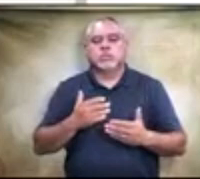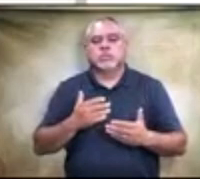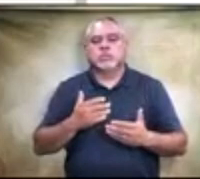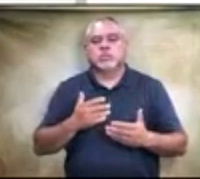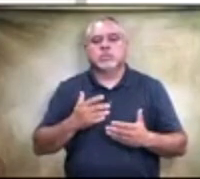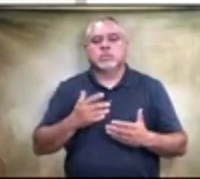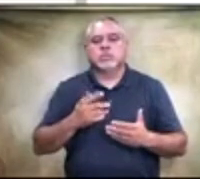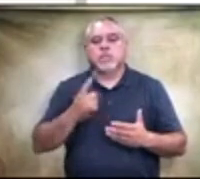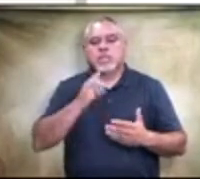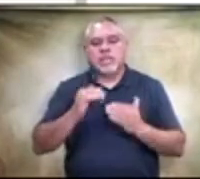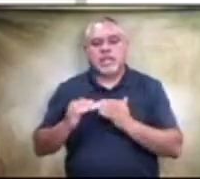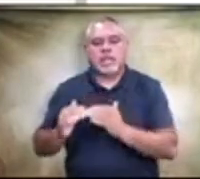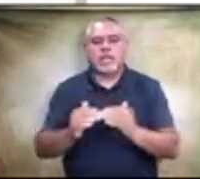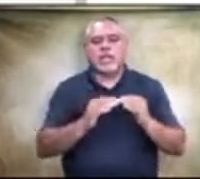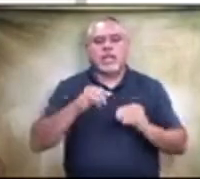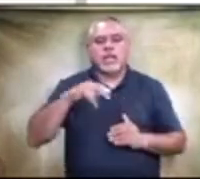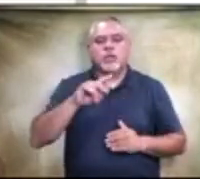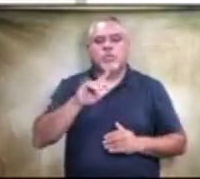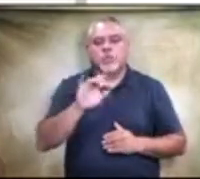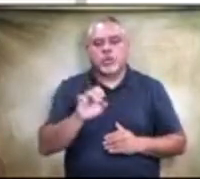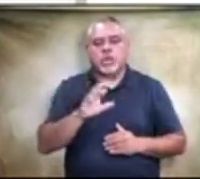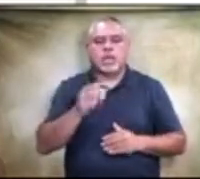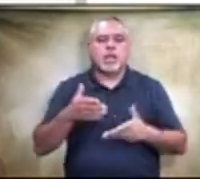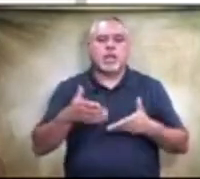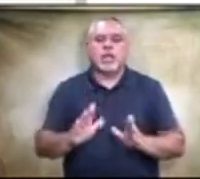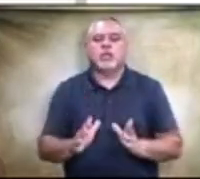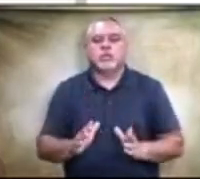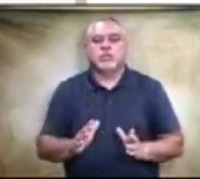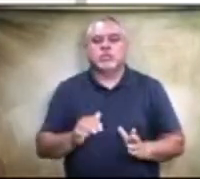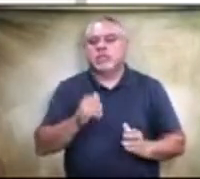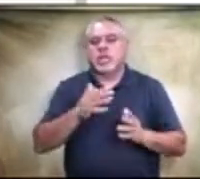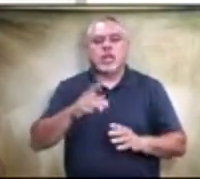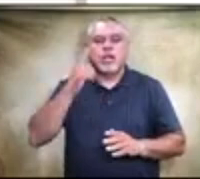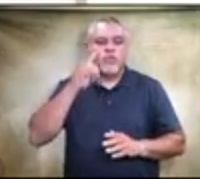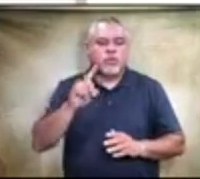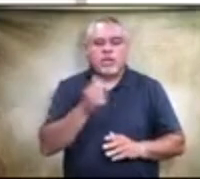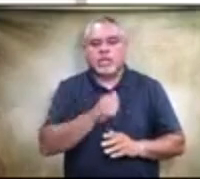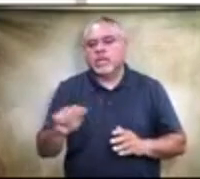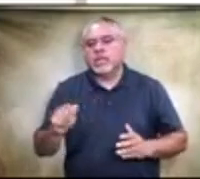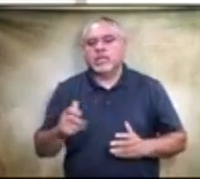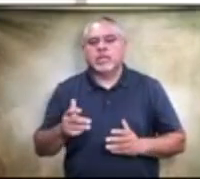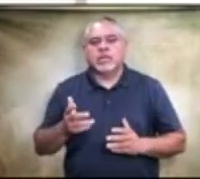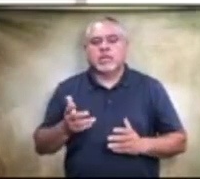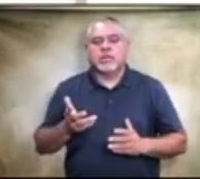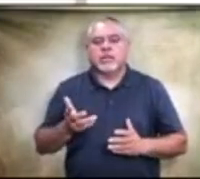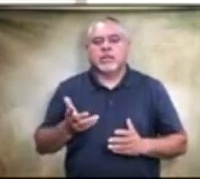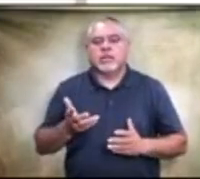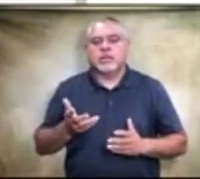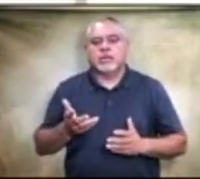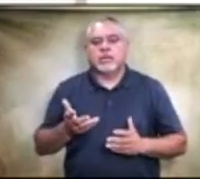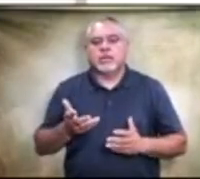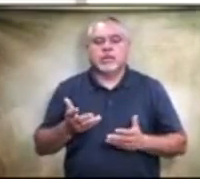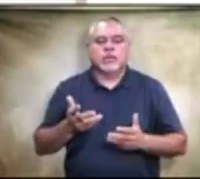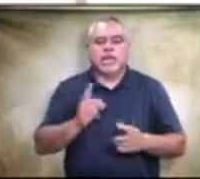is equitable and one that allows, does not allow for any, um, interactions among the scorers. So we,